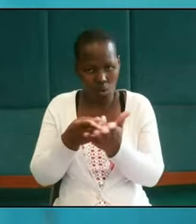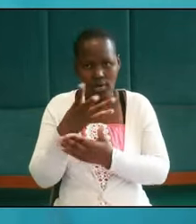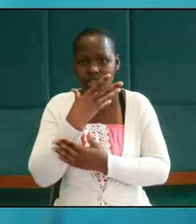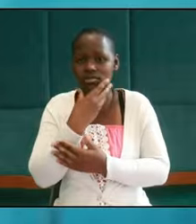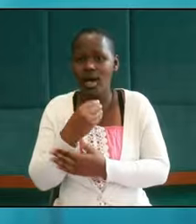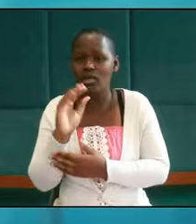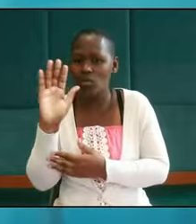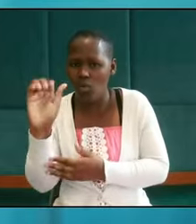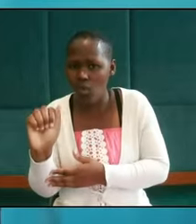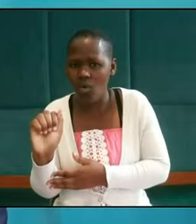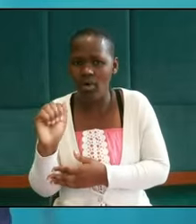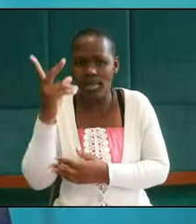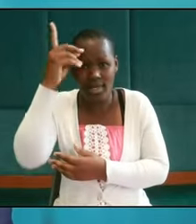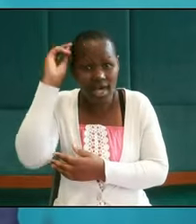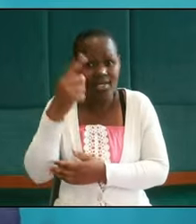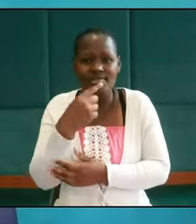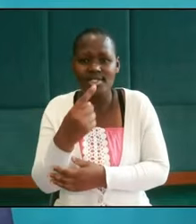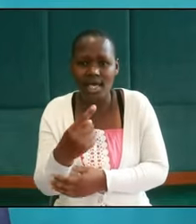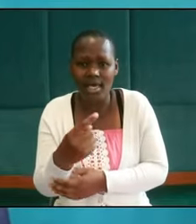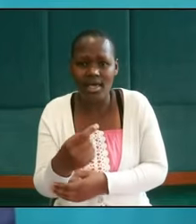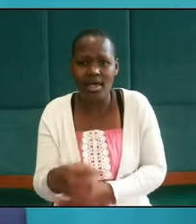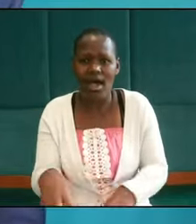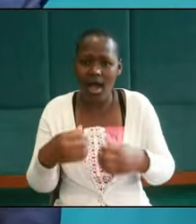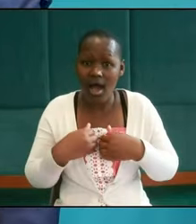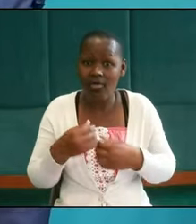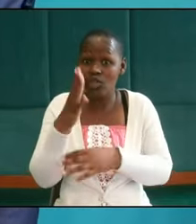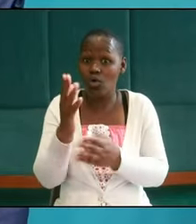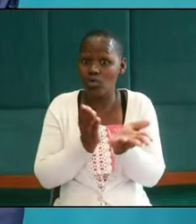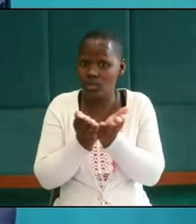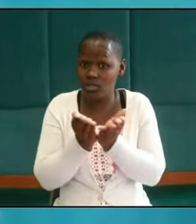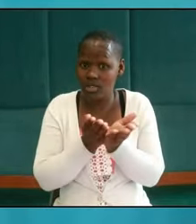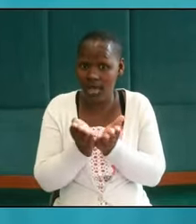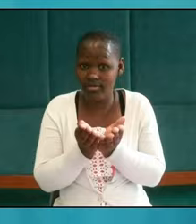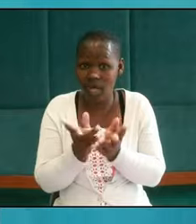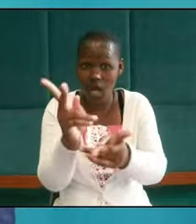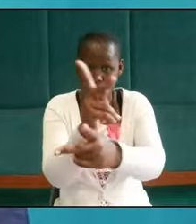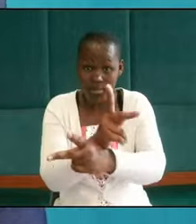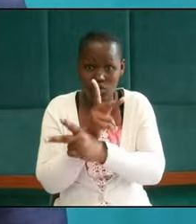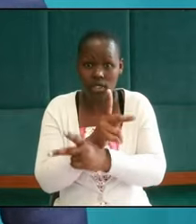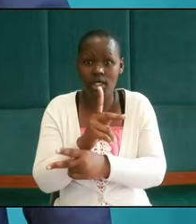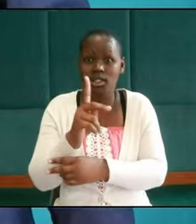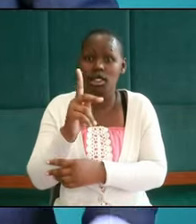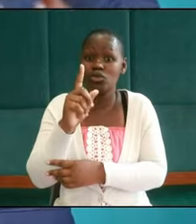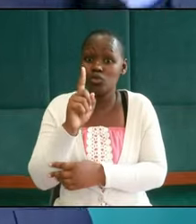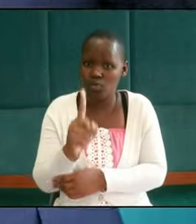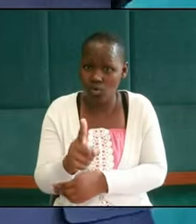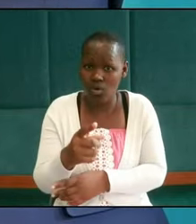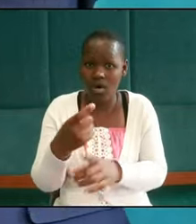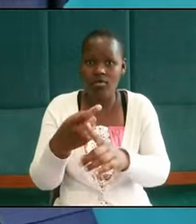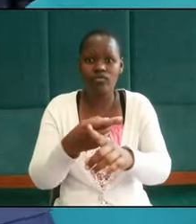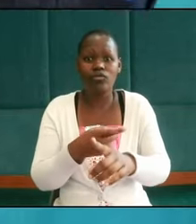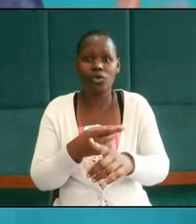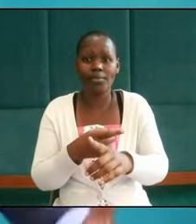called and said Daniel has the God you serve protected you from the